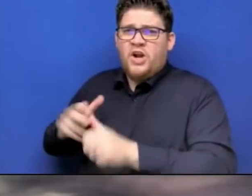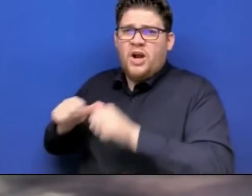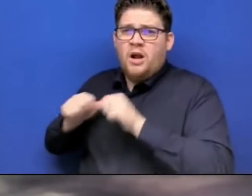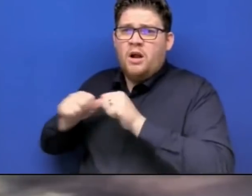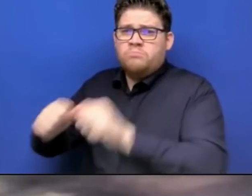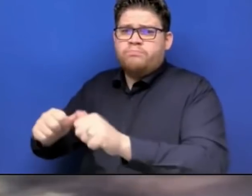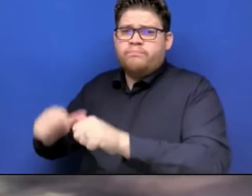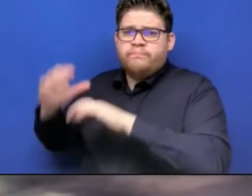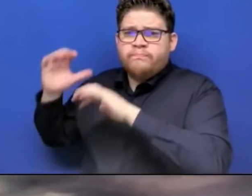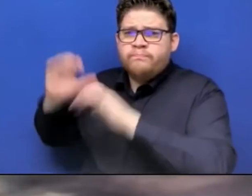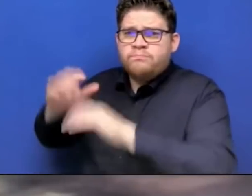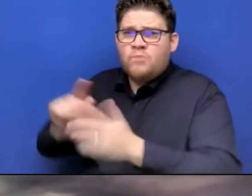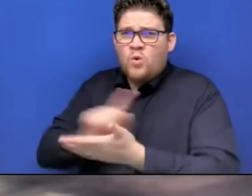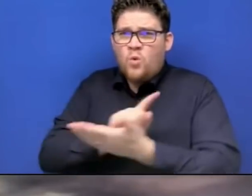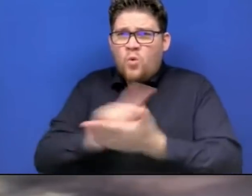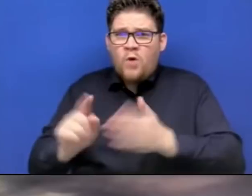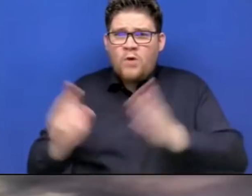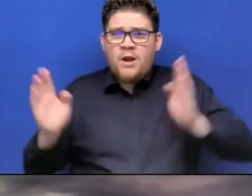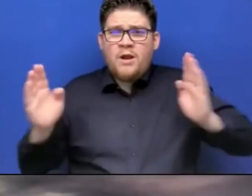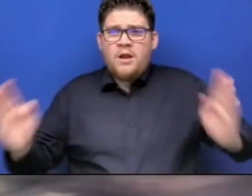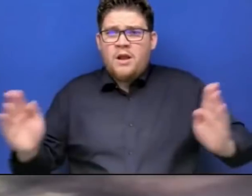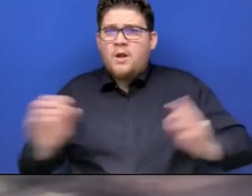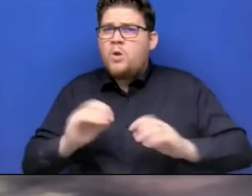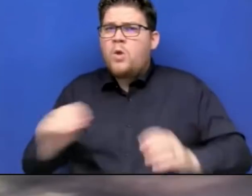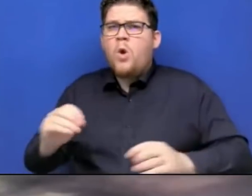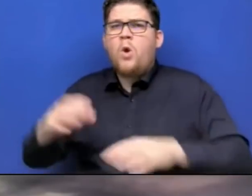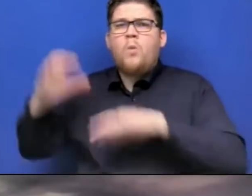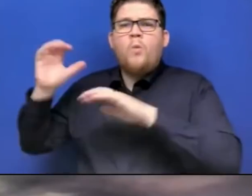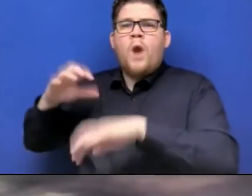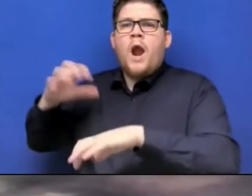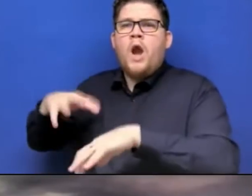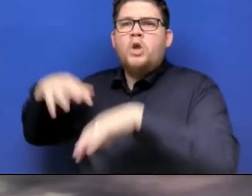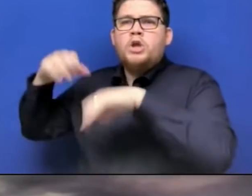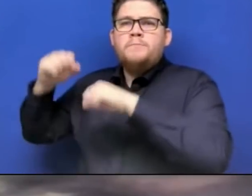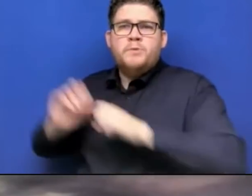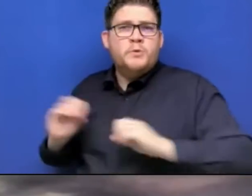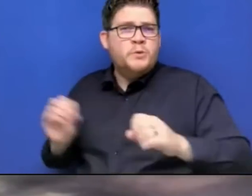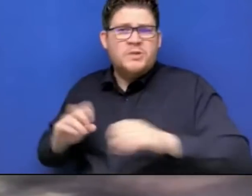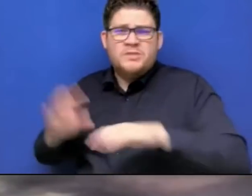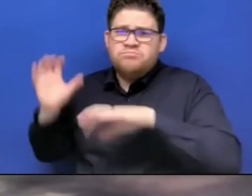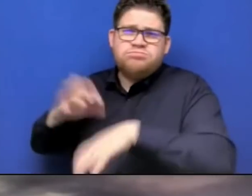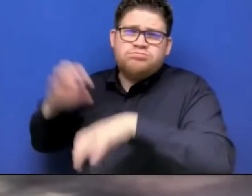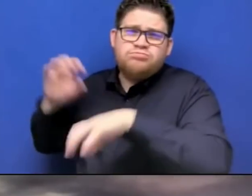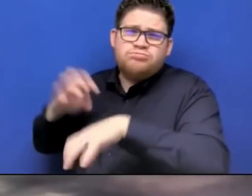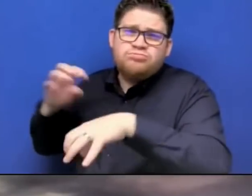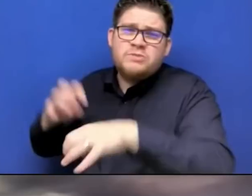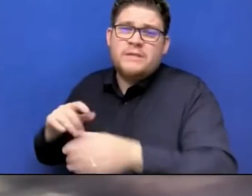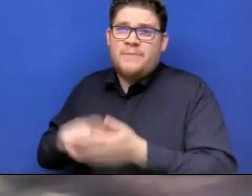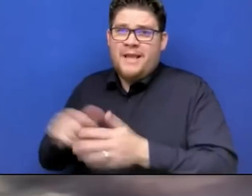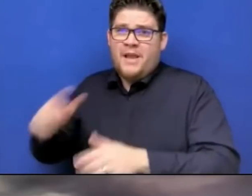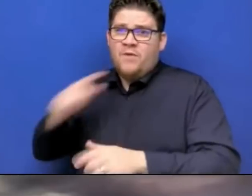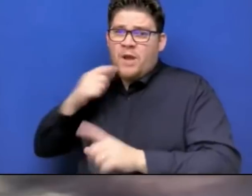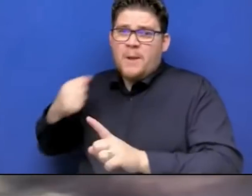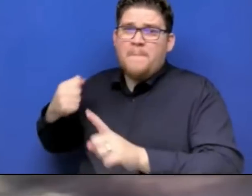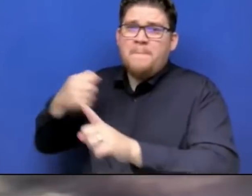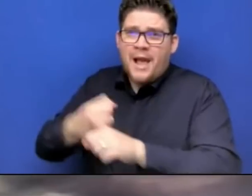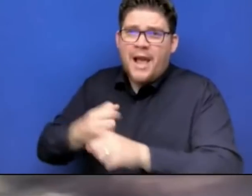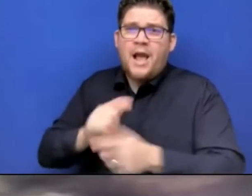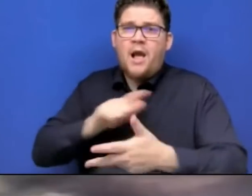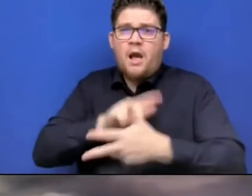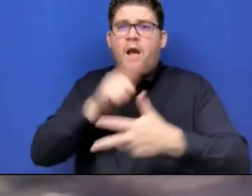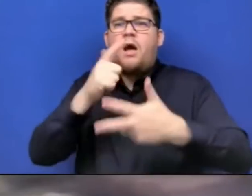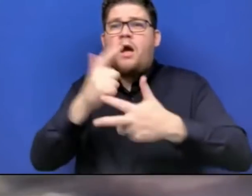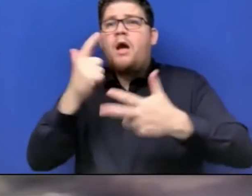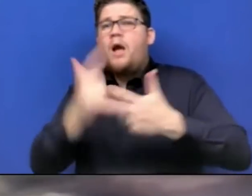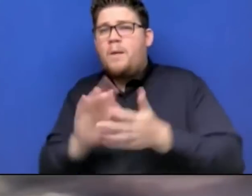in between these events. So the effects are cumulative. In addition, the freezing levels are